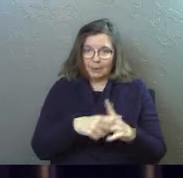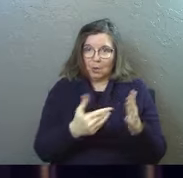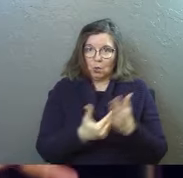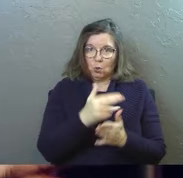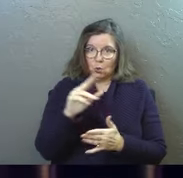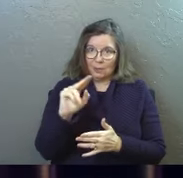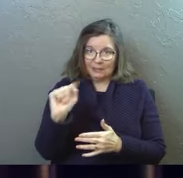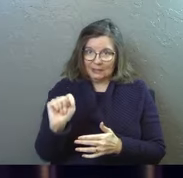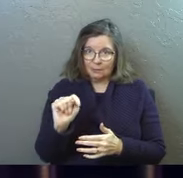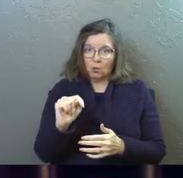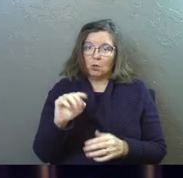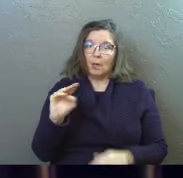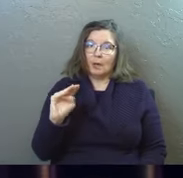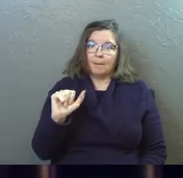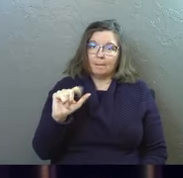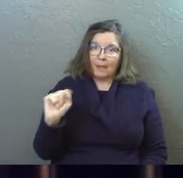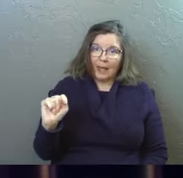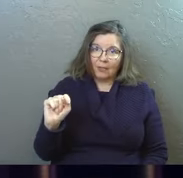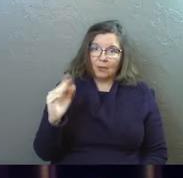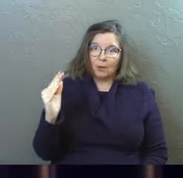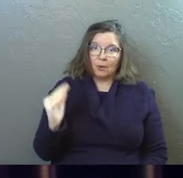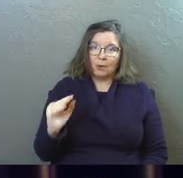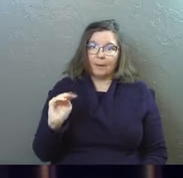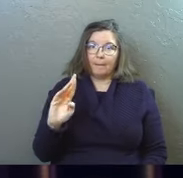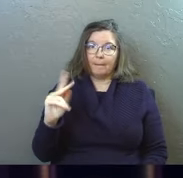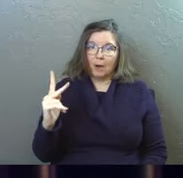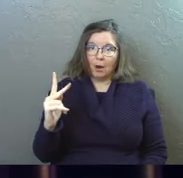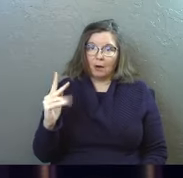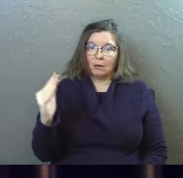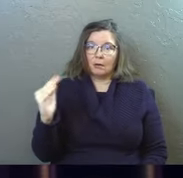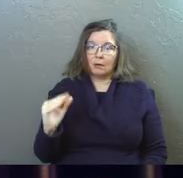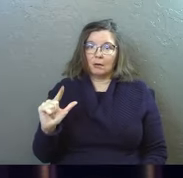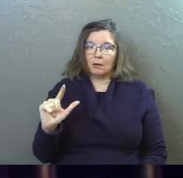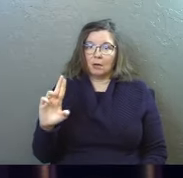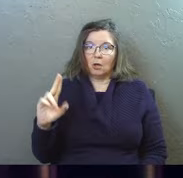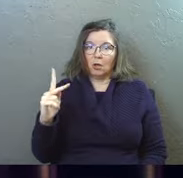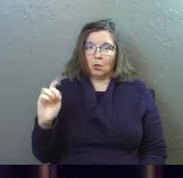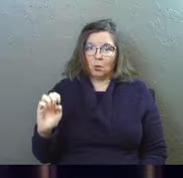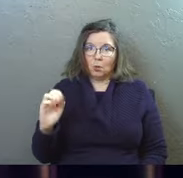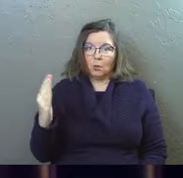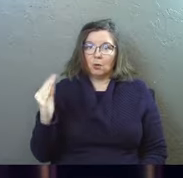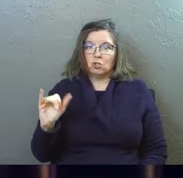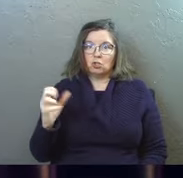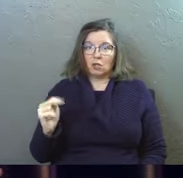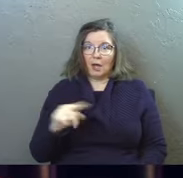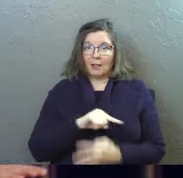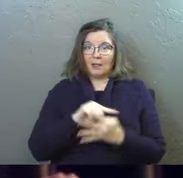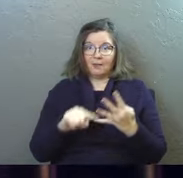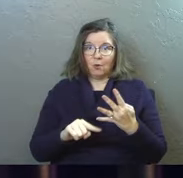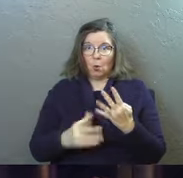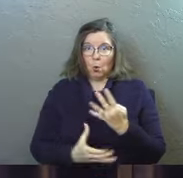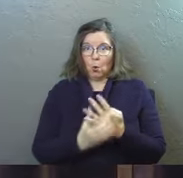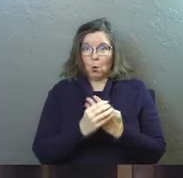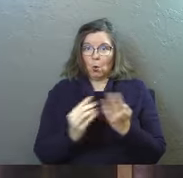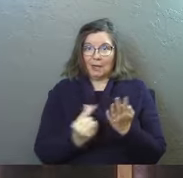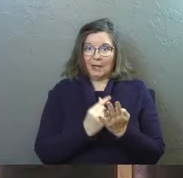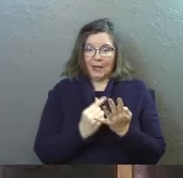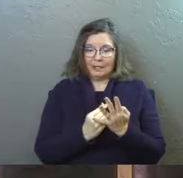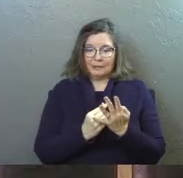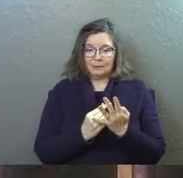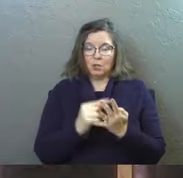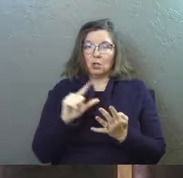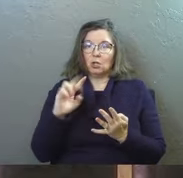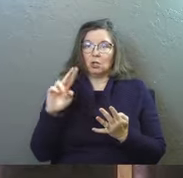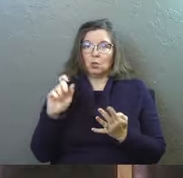Testament. You got Matthew, Mark, Luke, and John. You got four of those different Gospels. Luke wrote the first